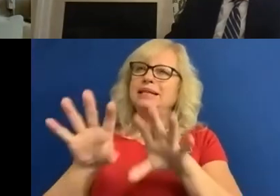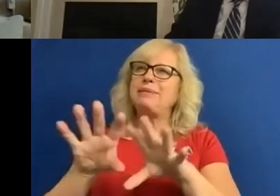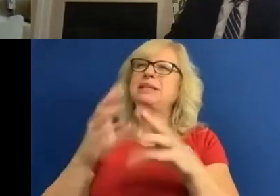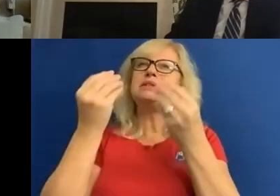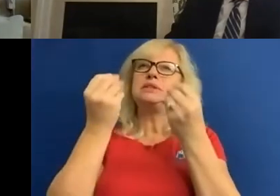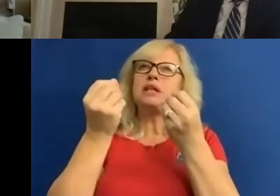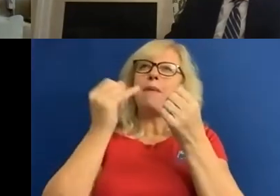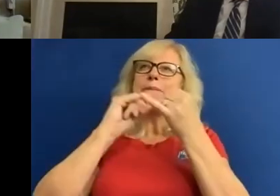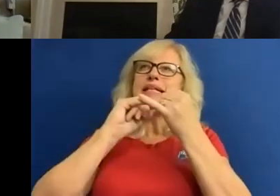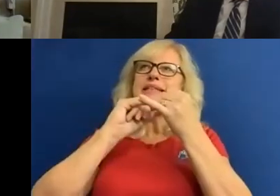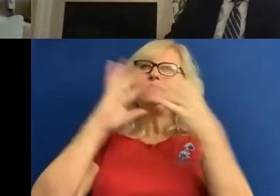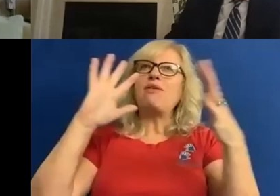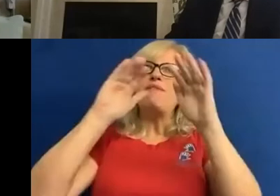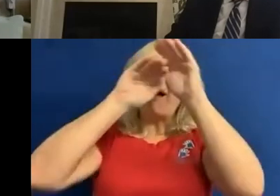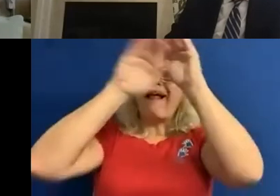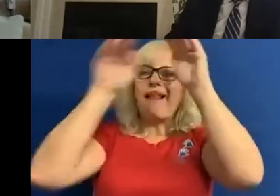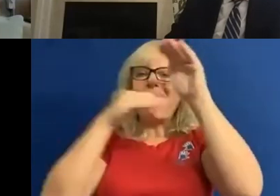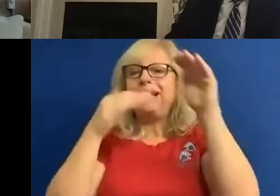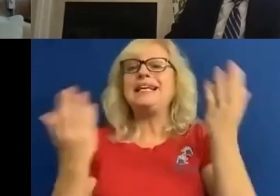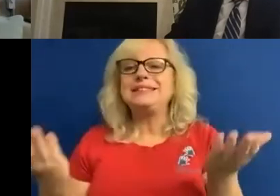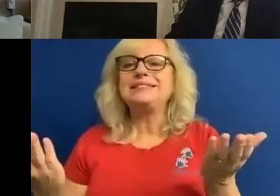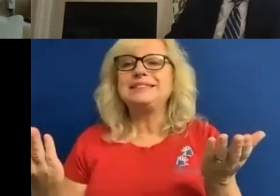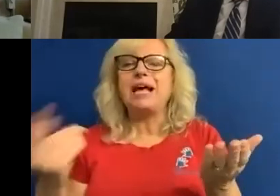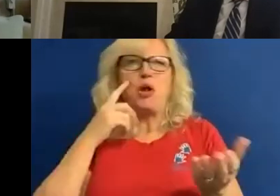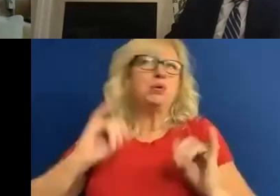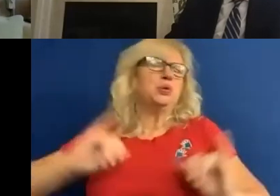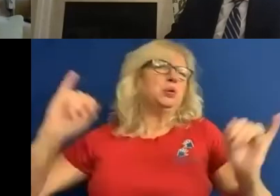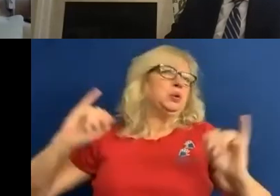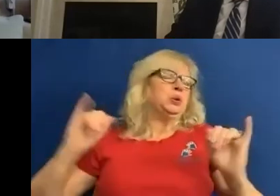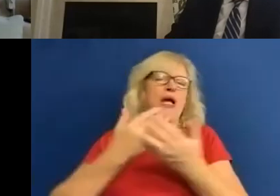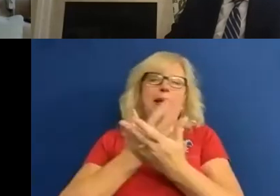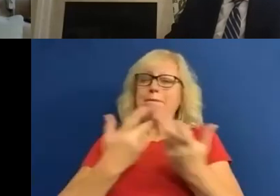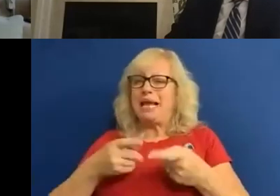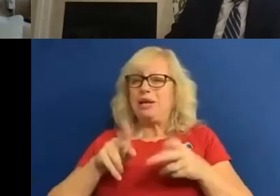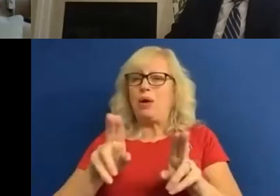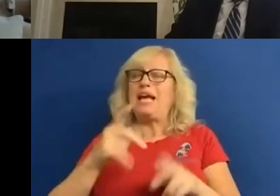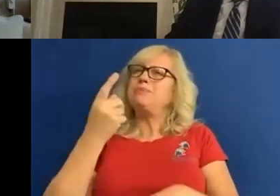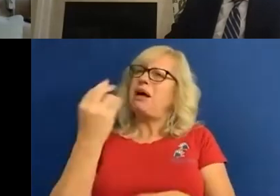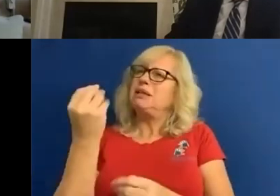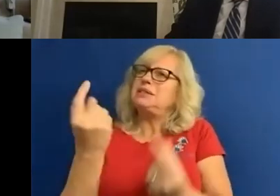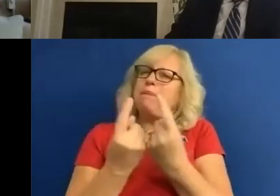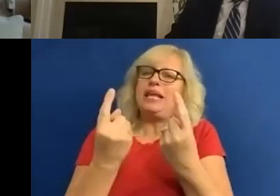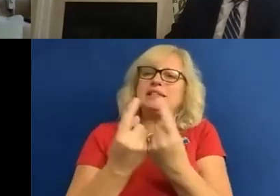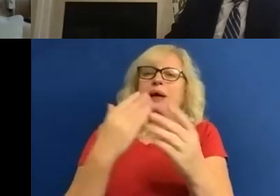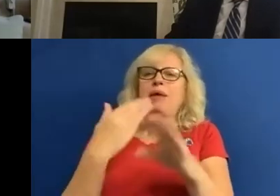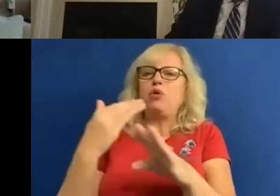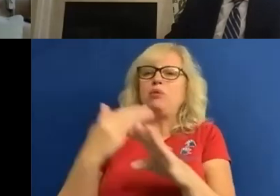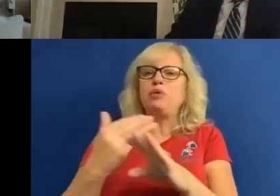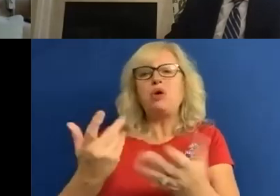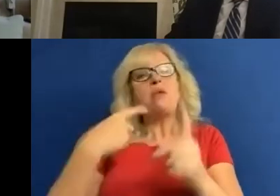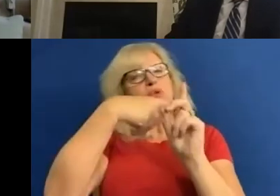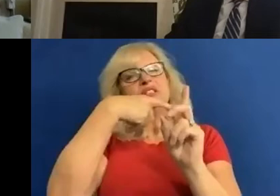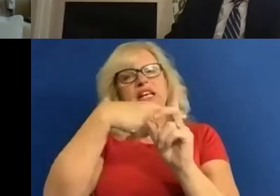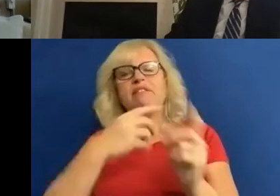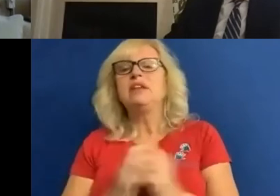mean, was horrific, obviously, in many, many ways, but I think some things came out of it in terms of employment and certainly